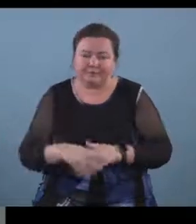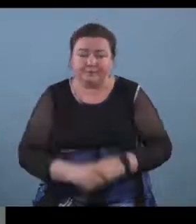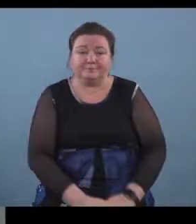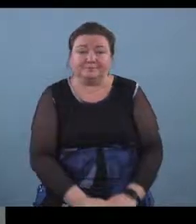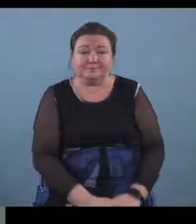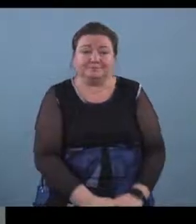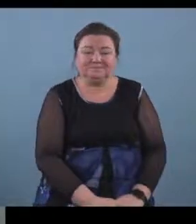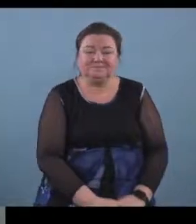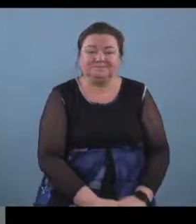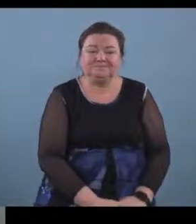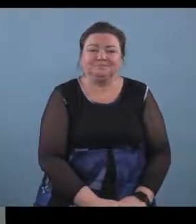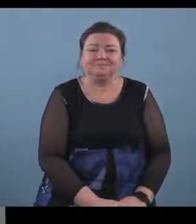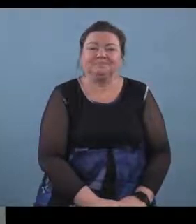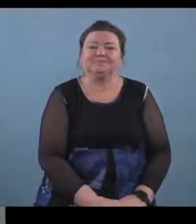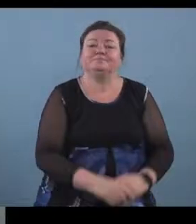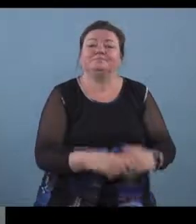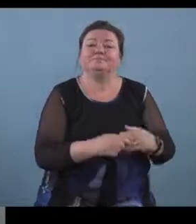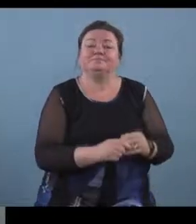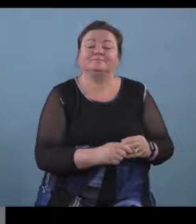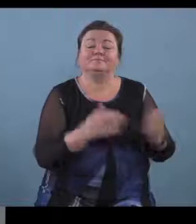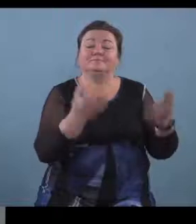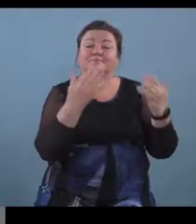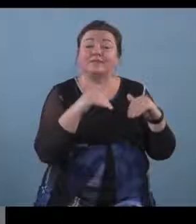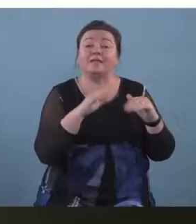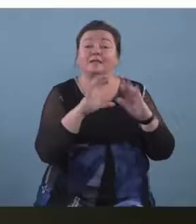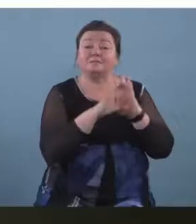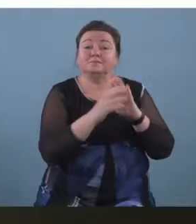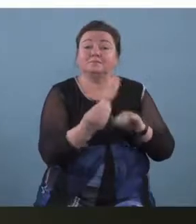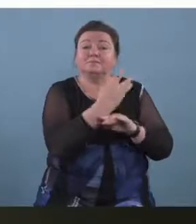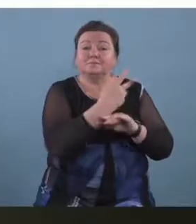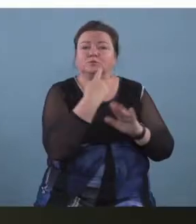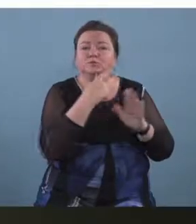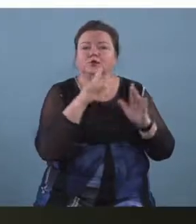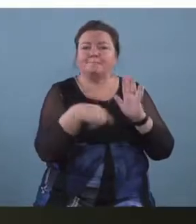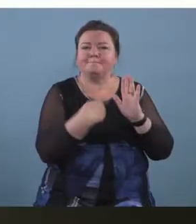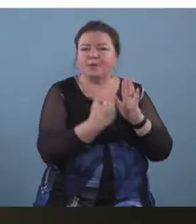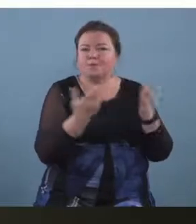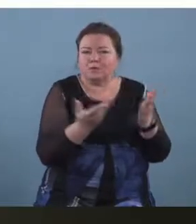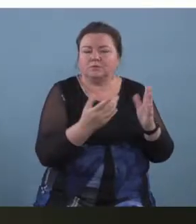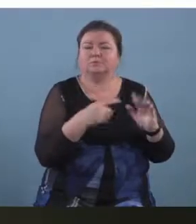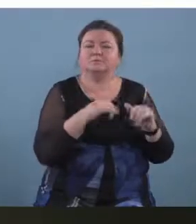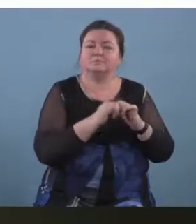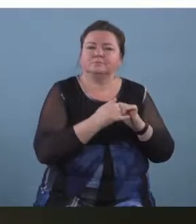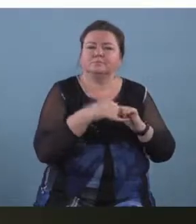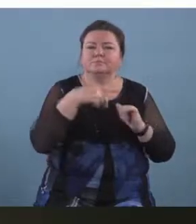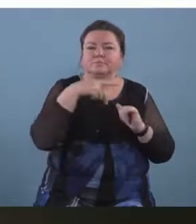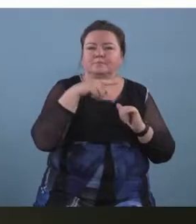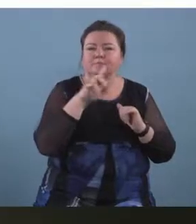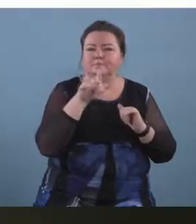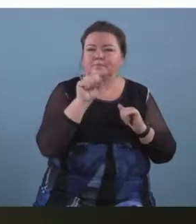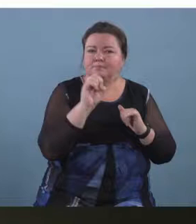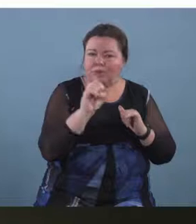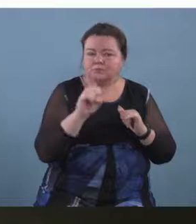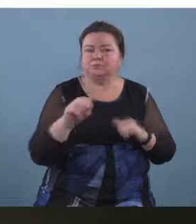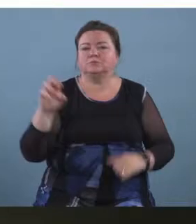so on the next slide um we will talk about how we can introduce pulse and rhythm